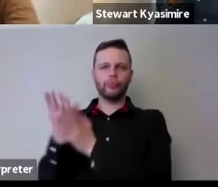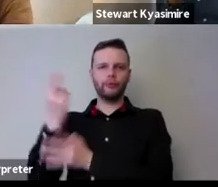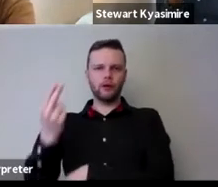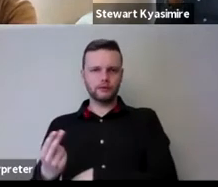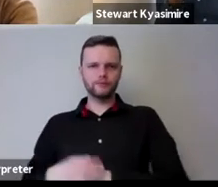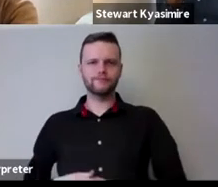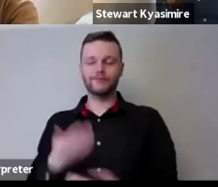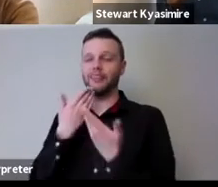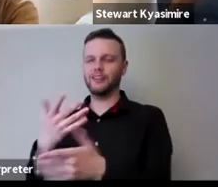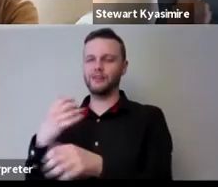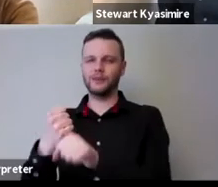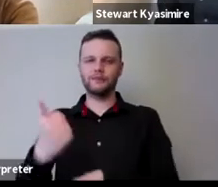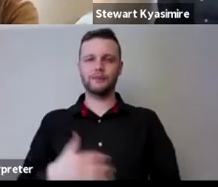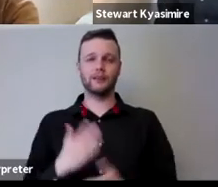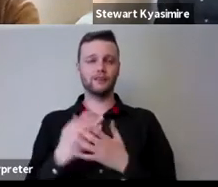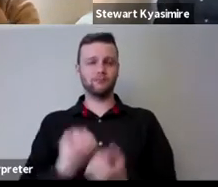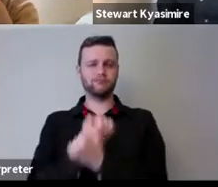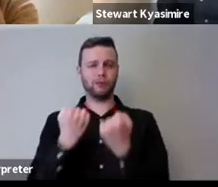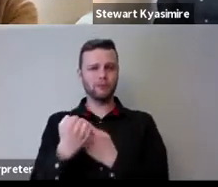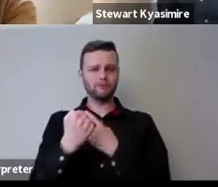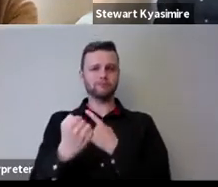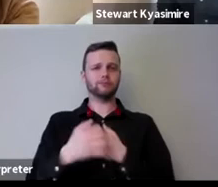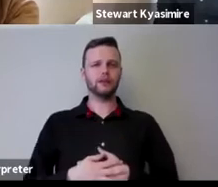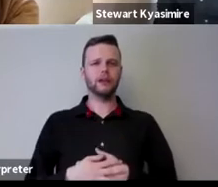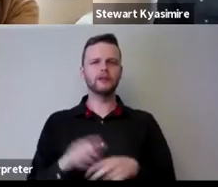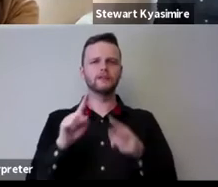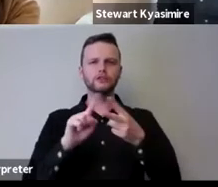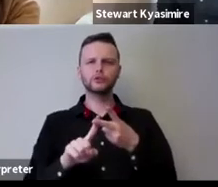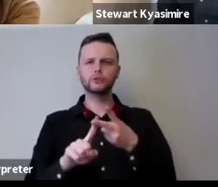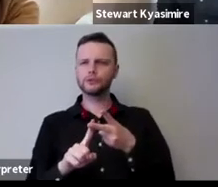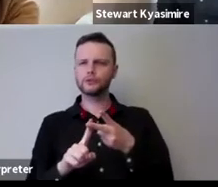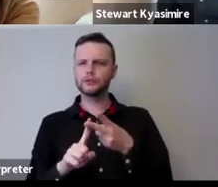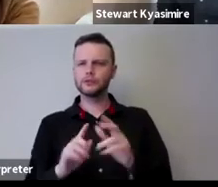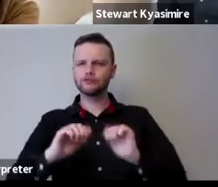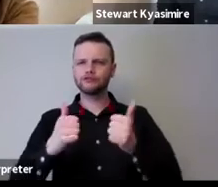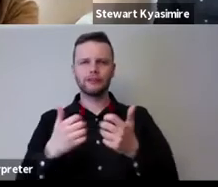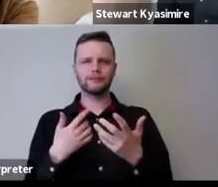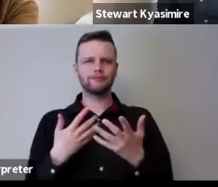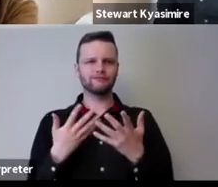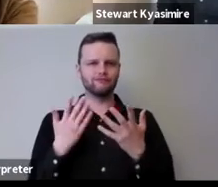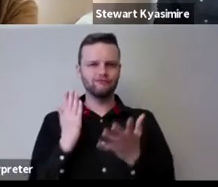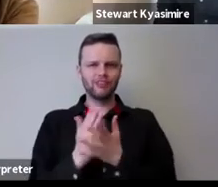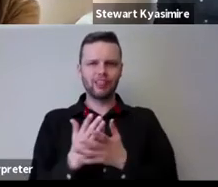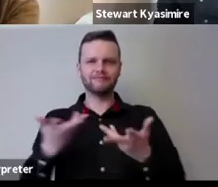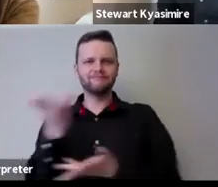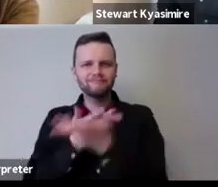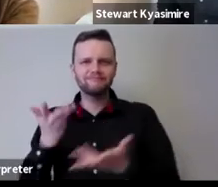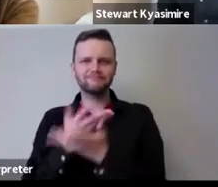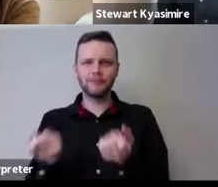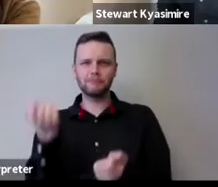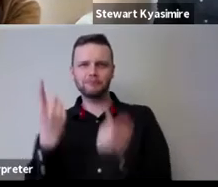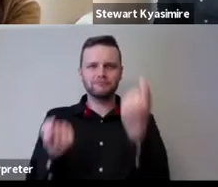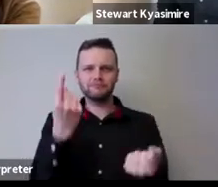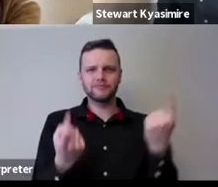you that's very powerful i've got two hands up and it's great to know that this is turning into a real conversation on zoom